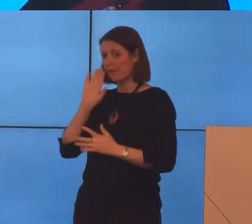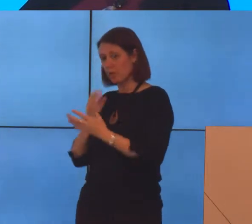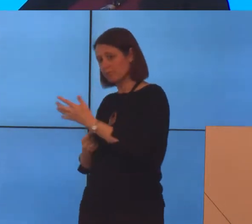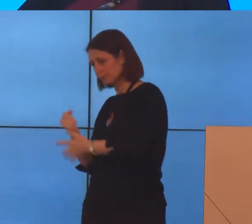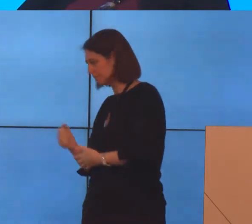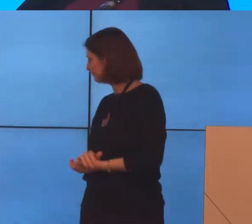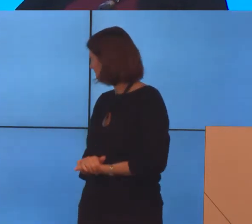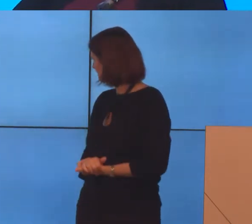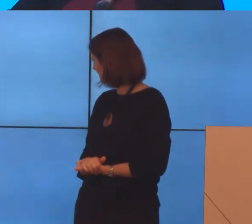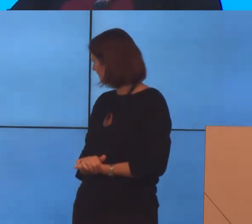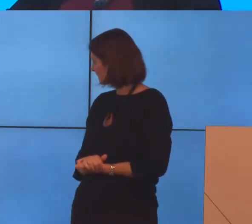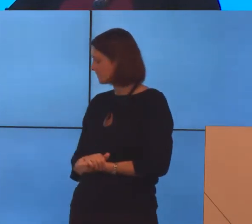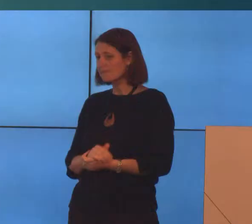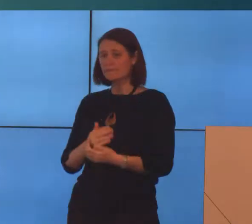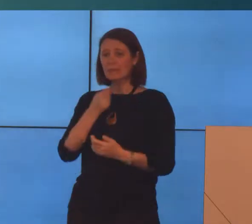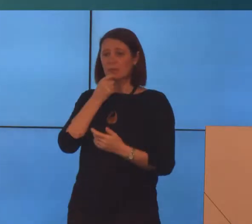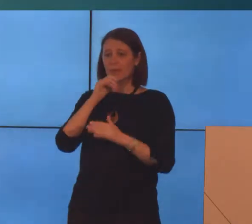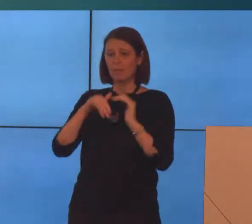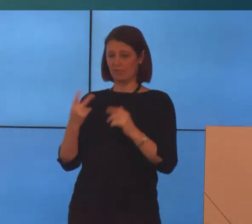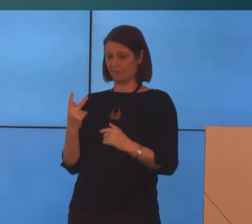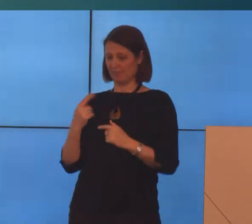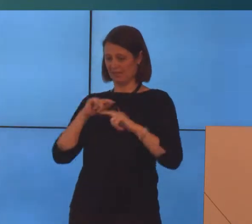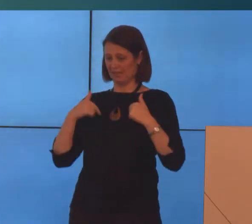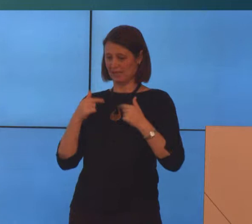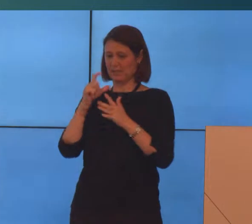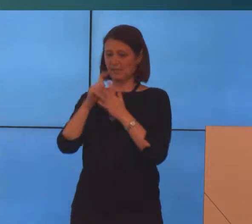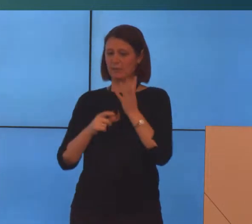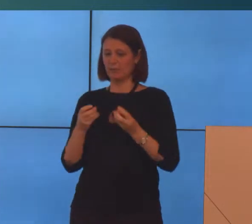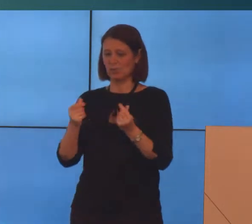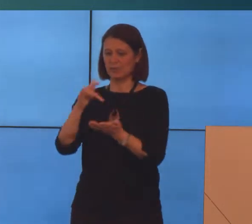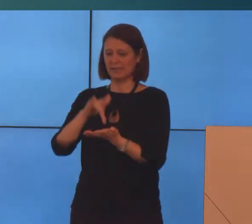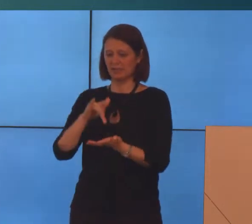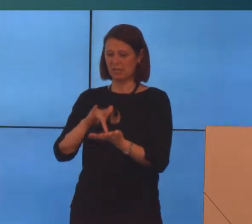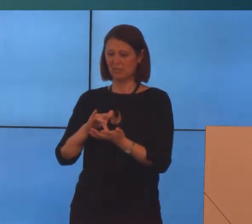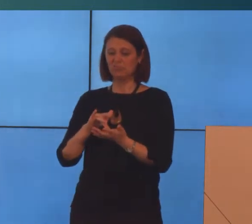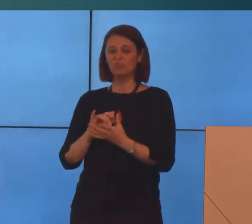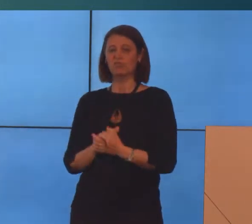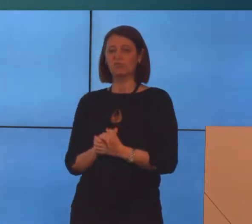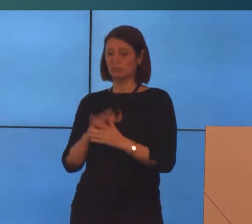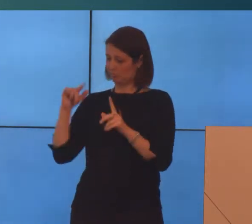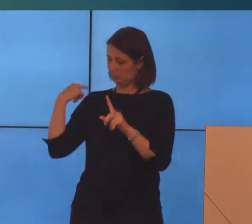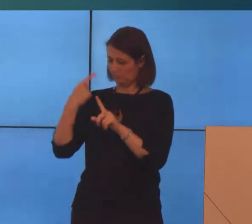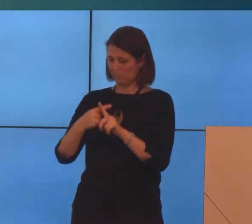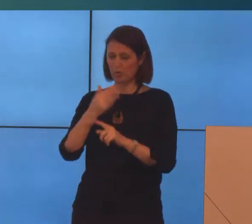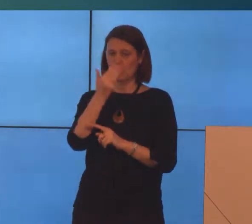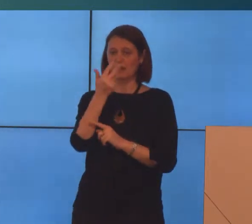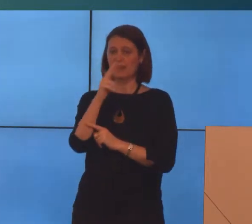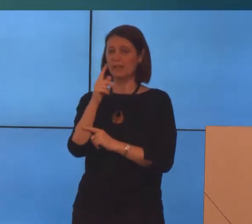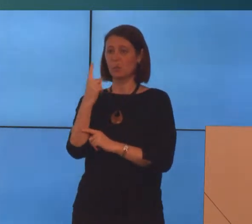just a bit about us. The Disability Resources Centre has been around since 1981.